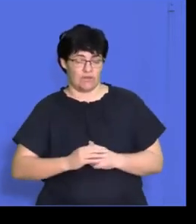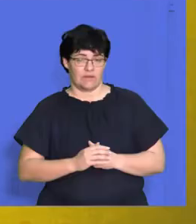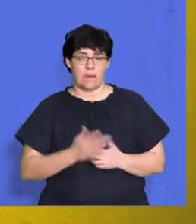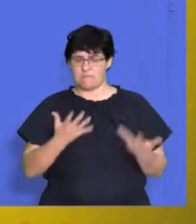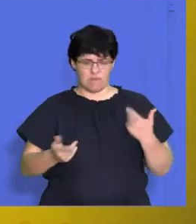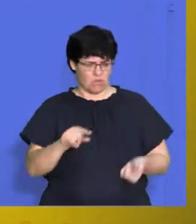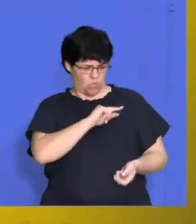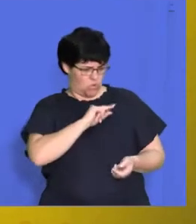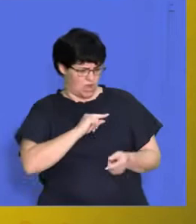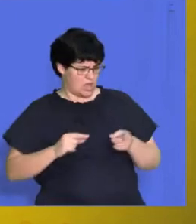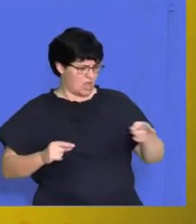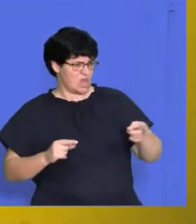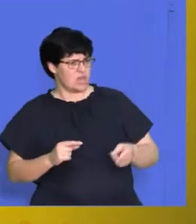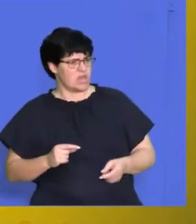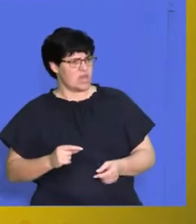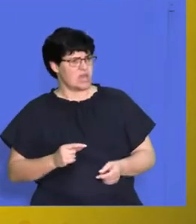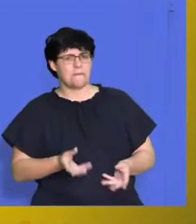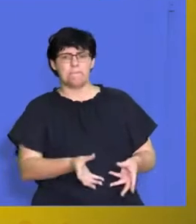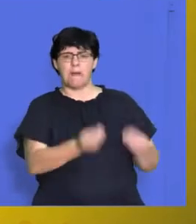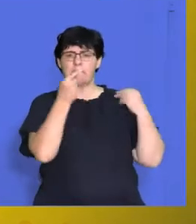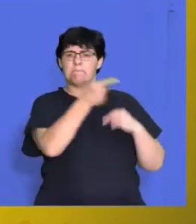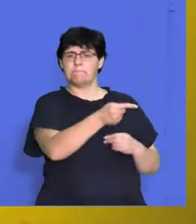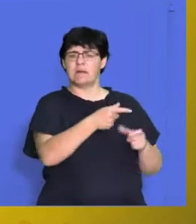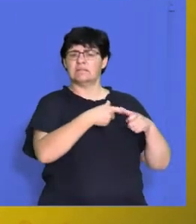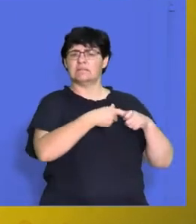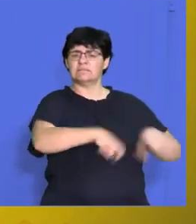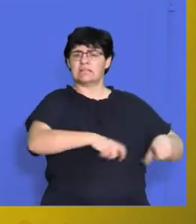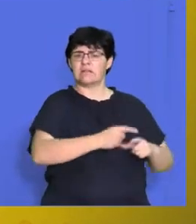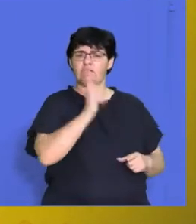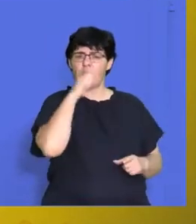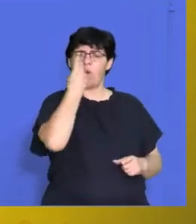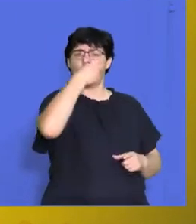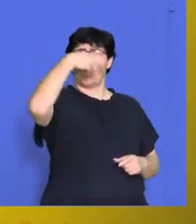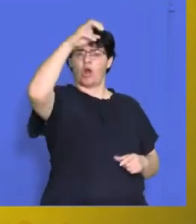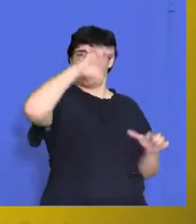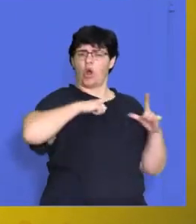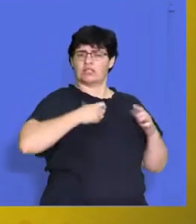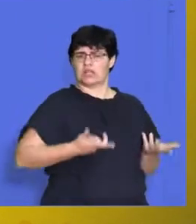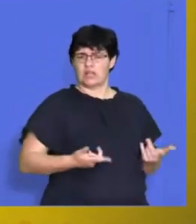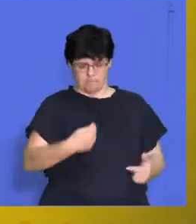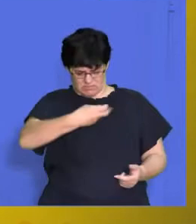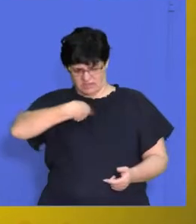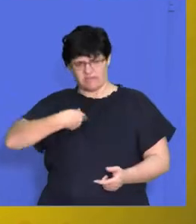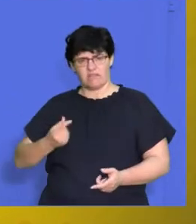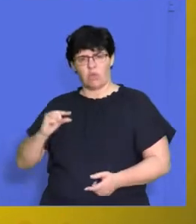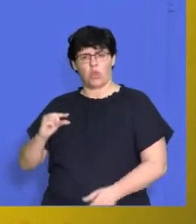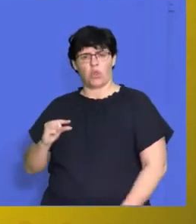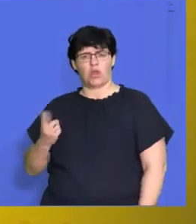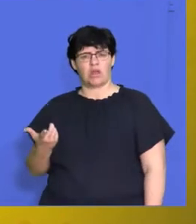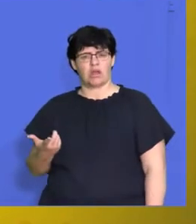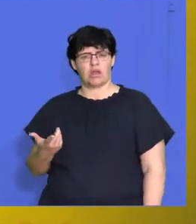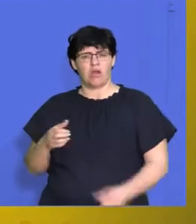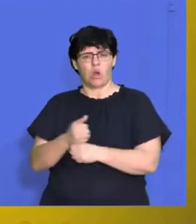be like, why is that person getting a ticket to Tomorrowland and all you're giving me is a cup of